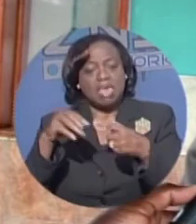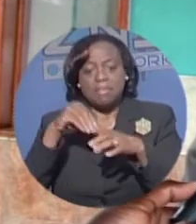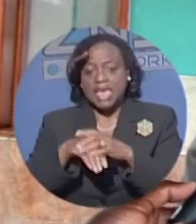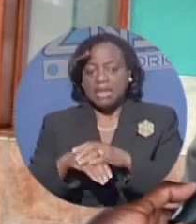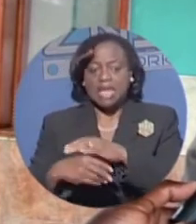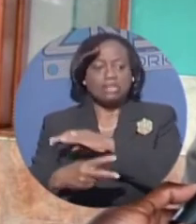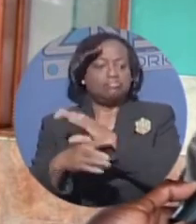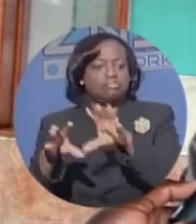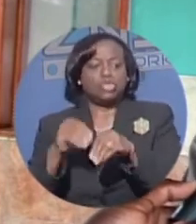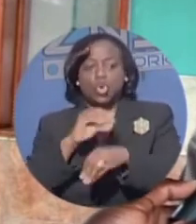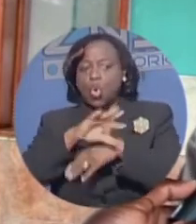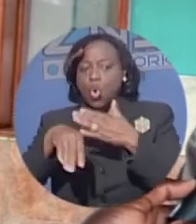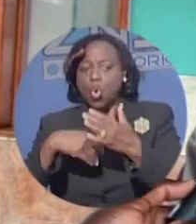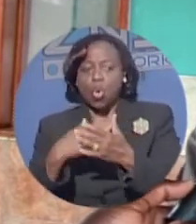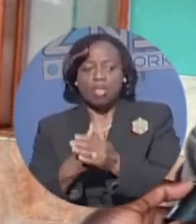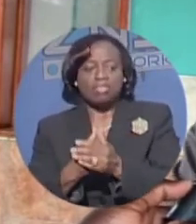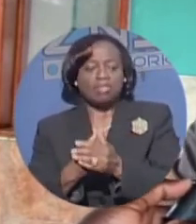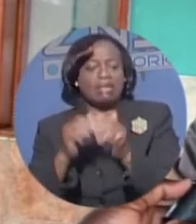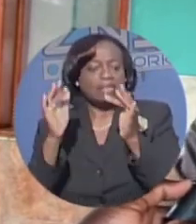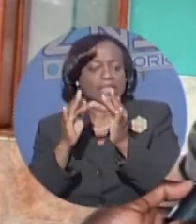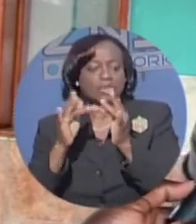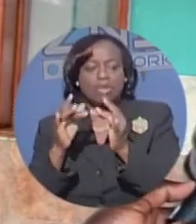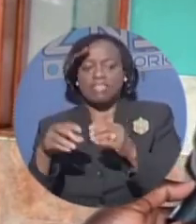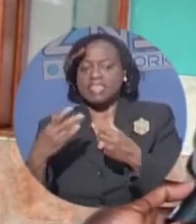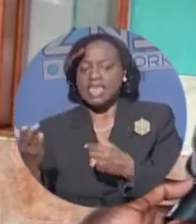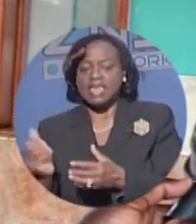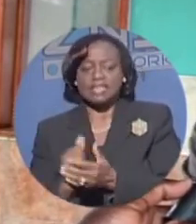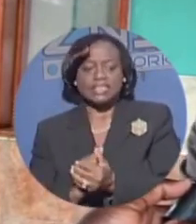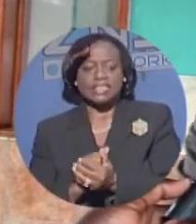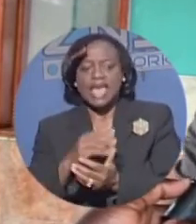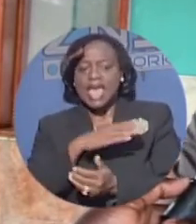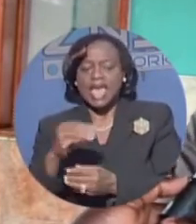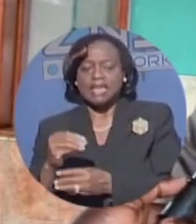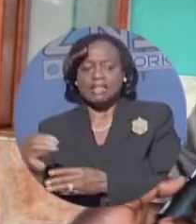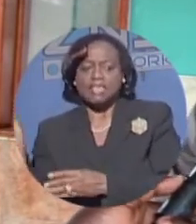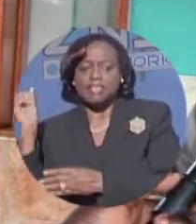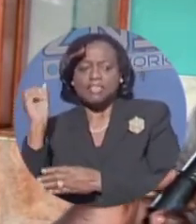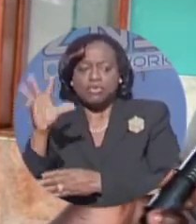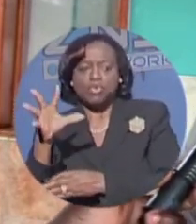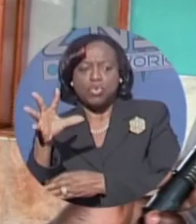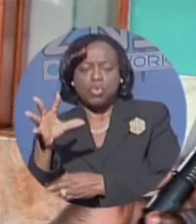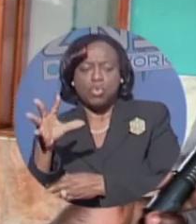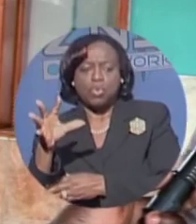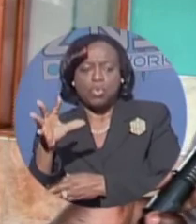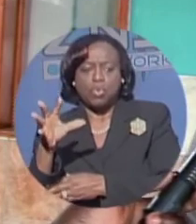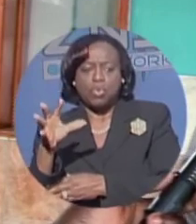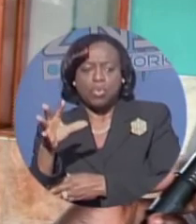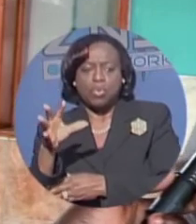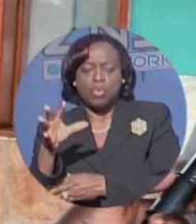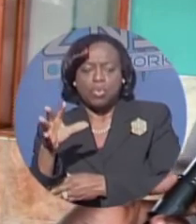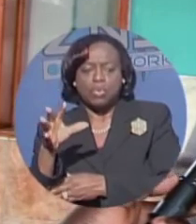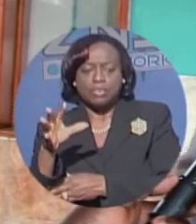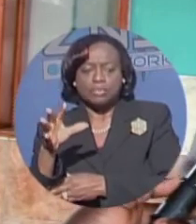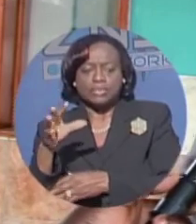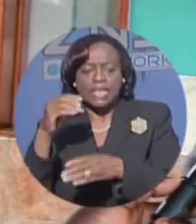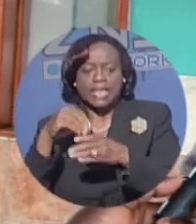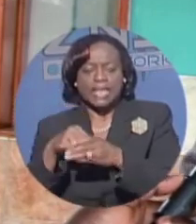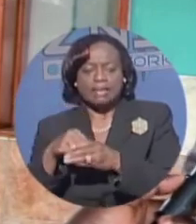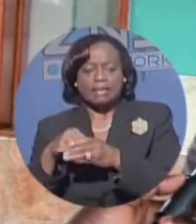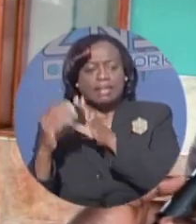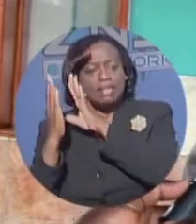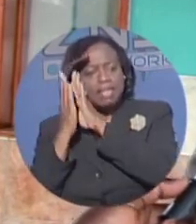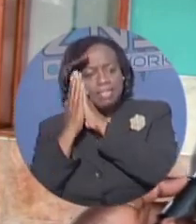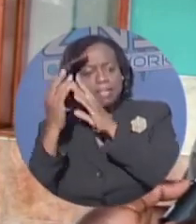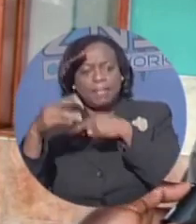electronic stuff and they threw my, in my bedroom, I had a cabinet,